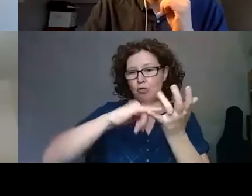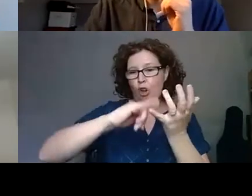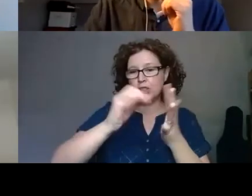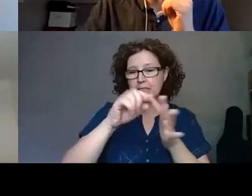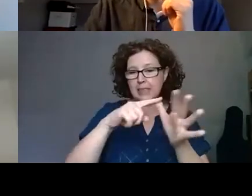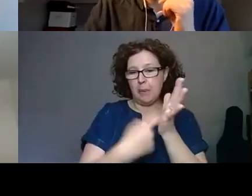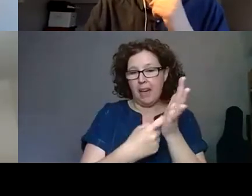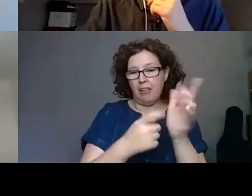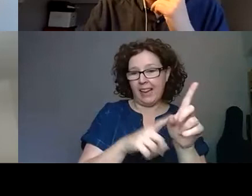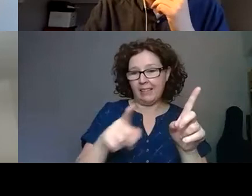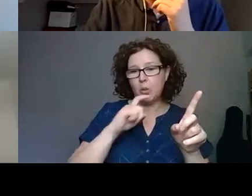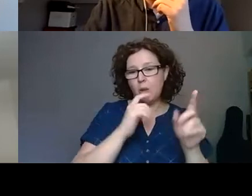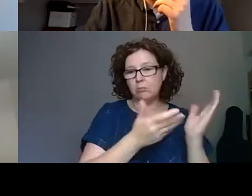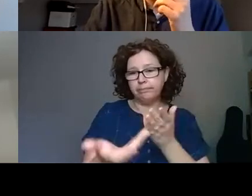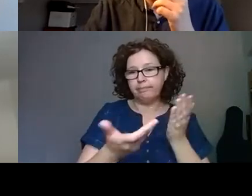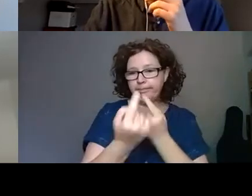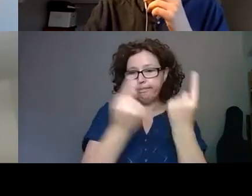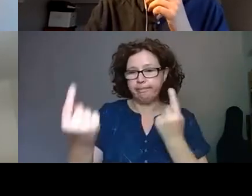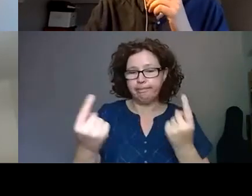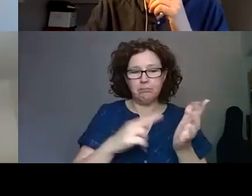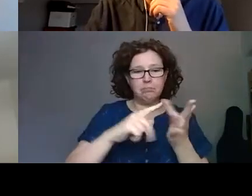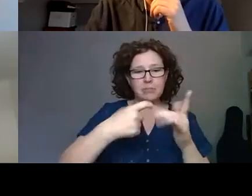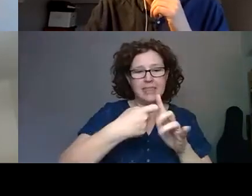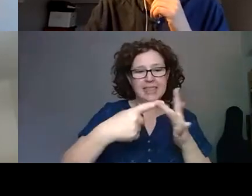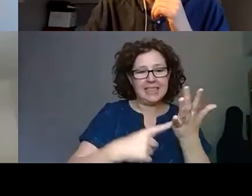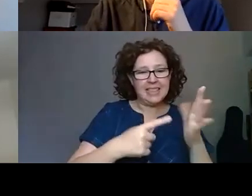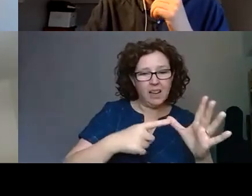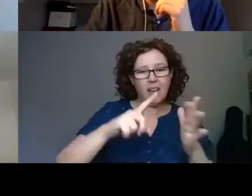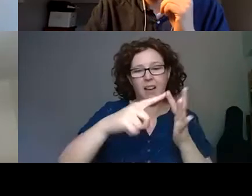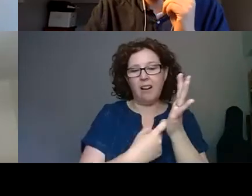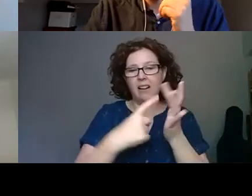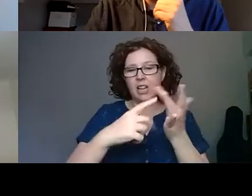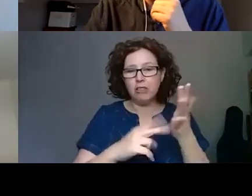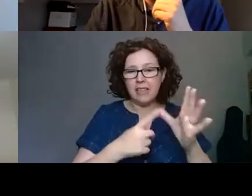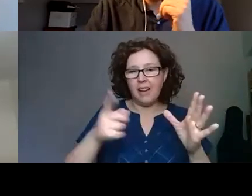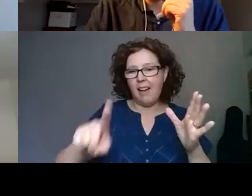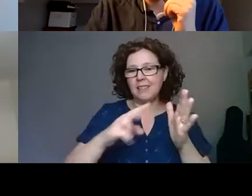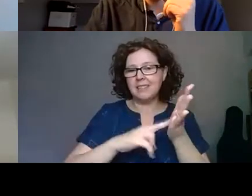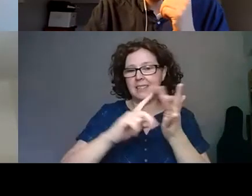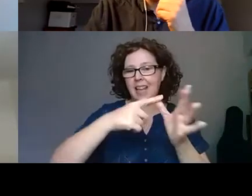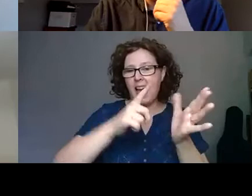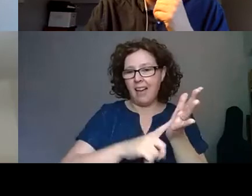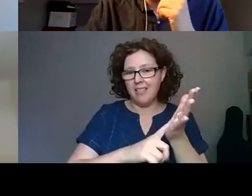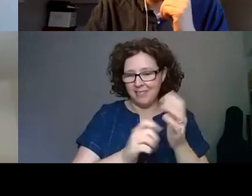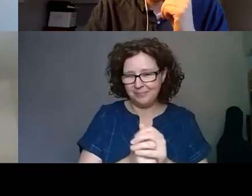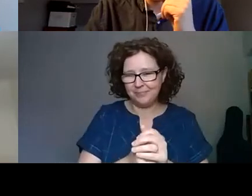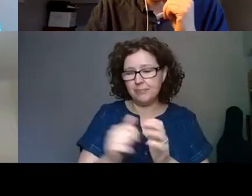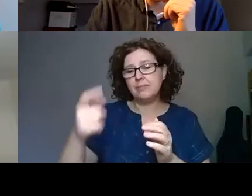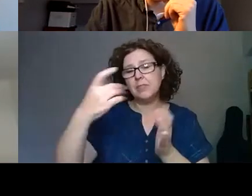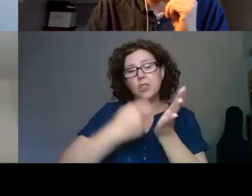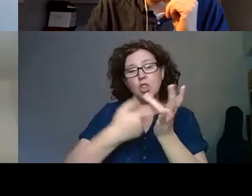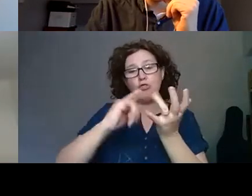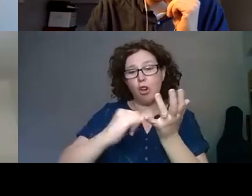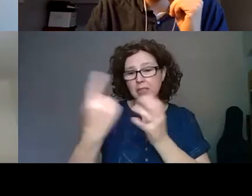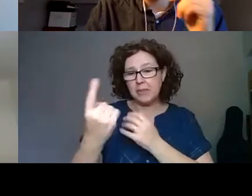introduce our panelists, Nikita, Irini, and Niall, and lead them in conversation. Ross is the Deputy Head of